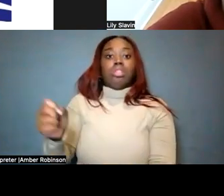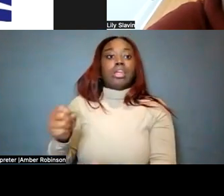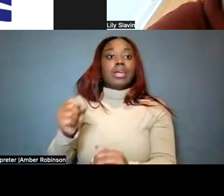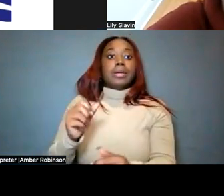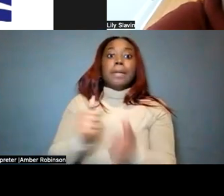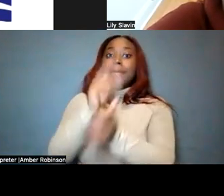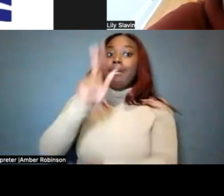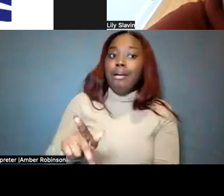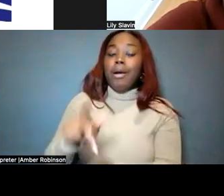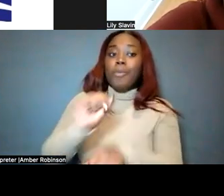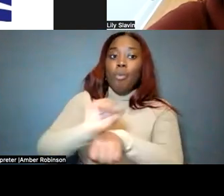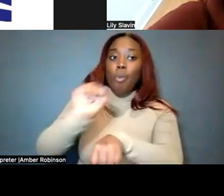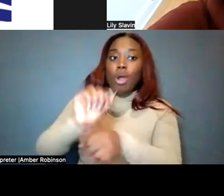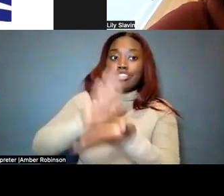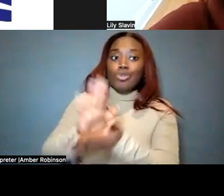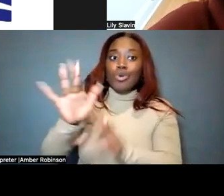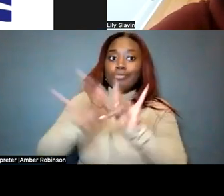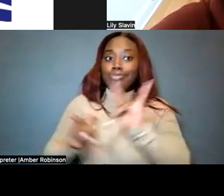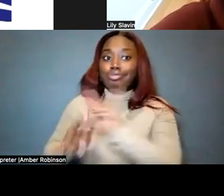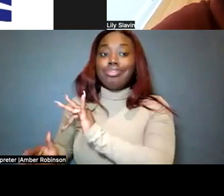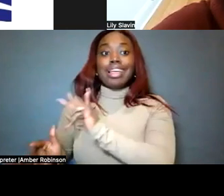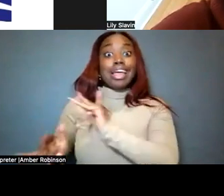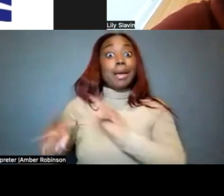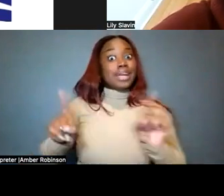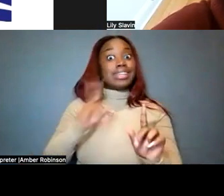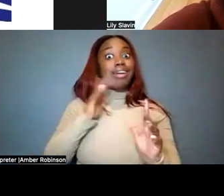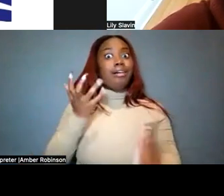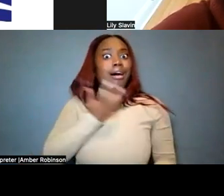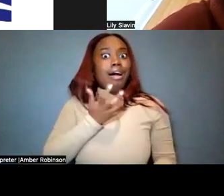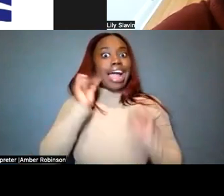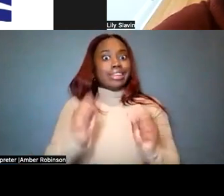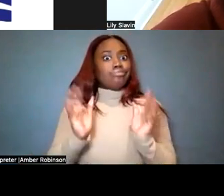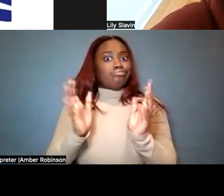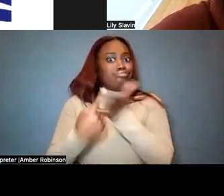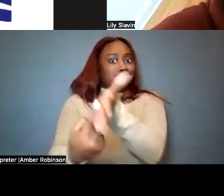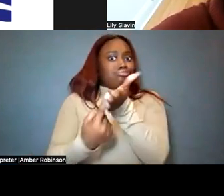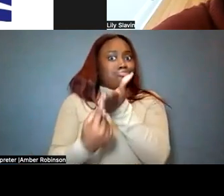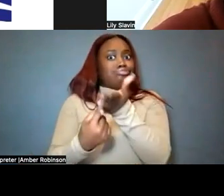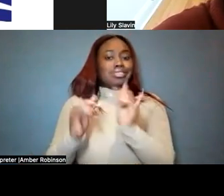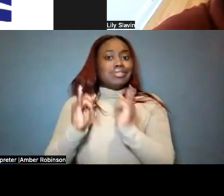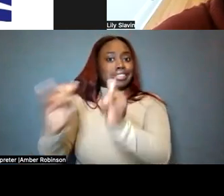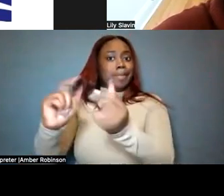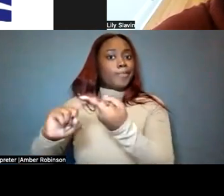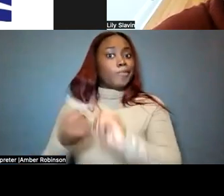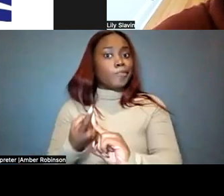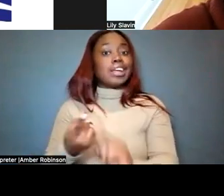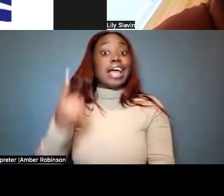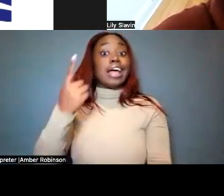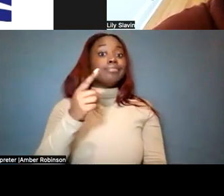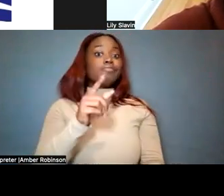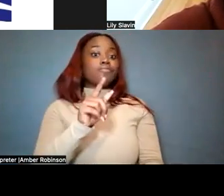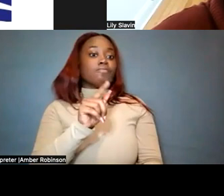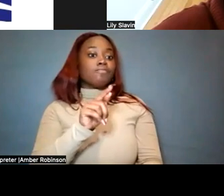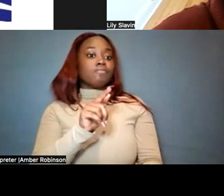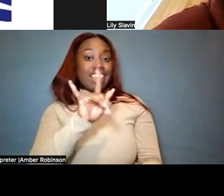to talk about something that was that their friends were talking about. Yeah, I think that's that's so powerful. And people